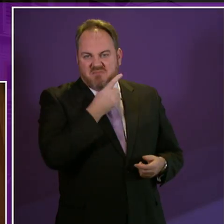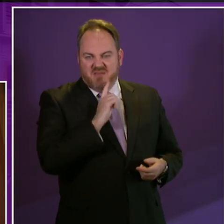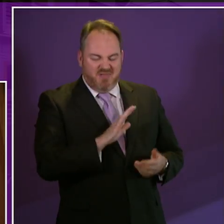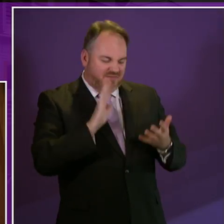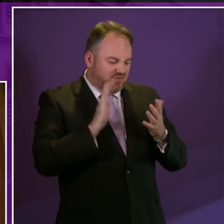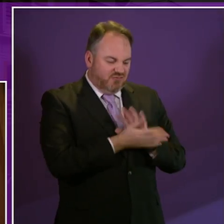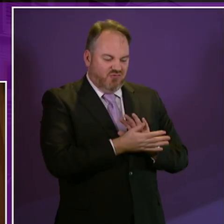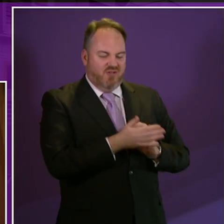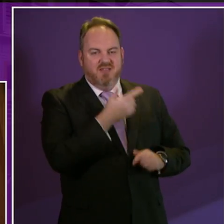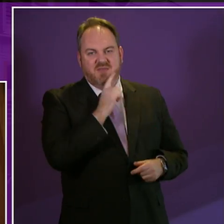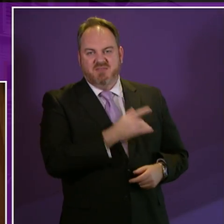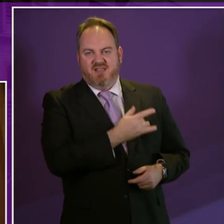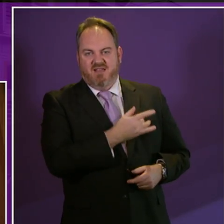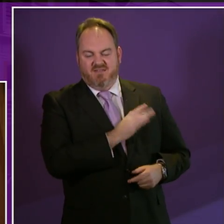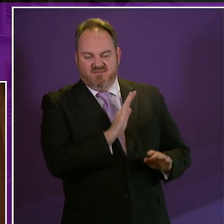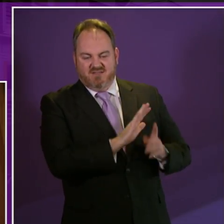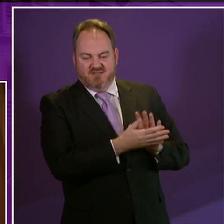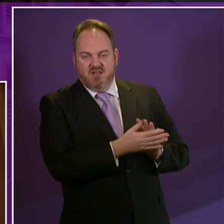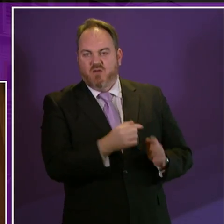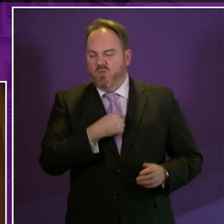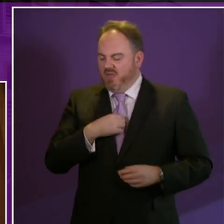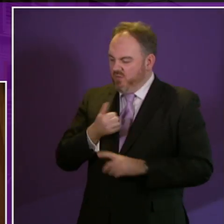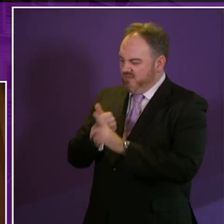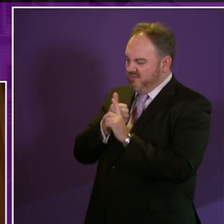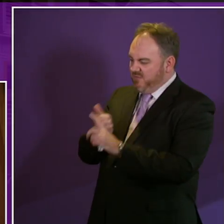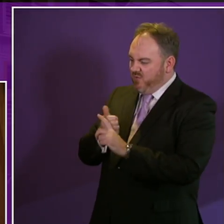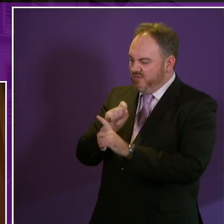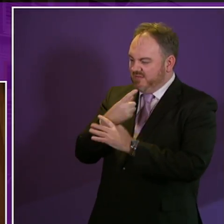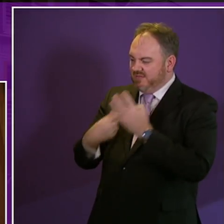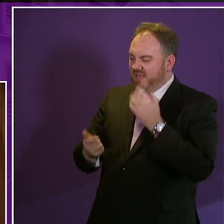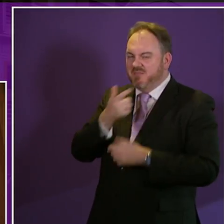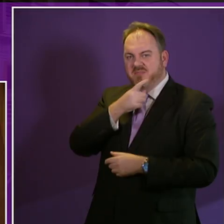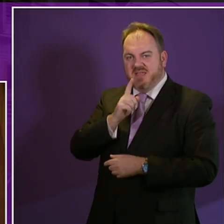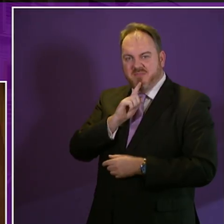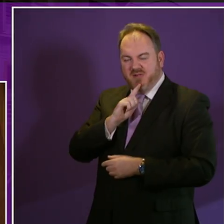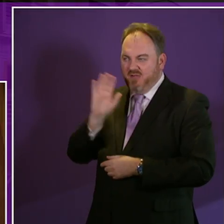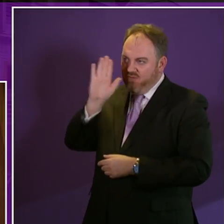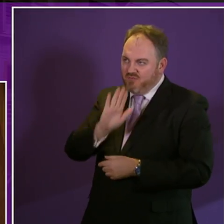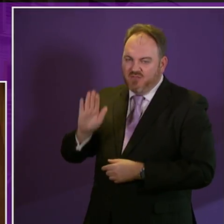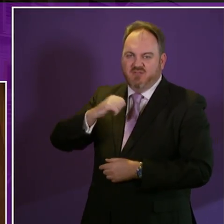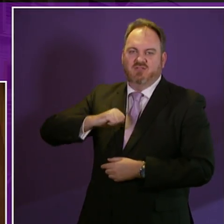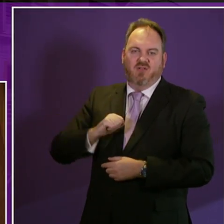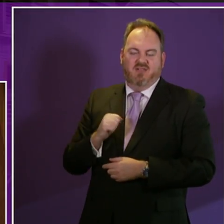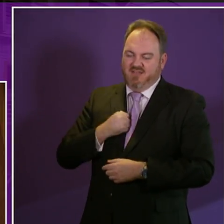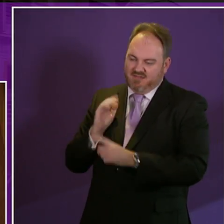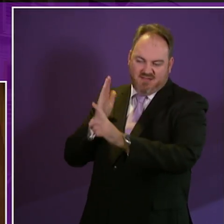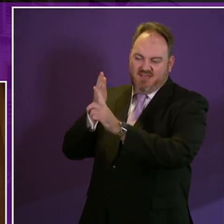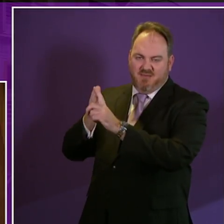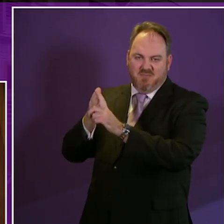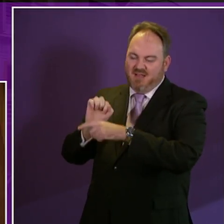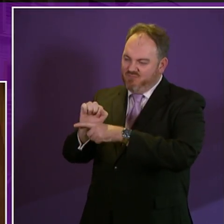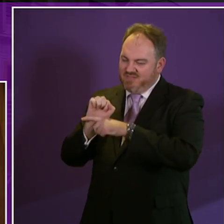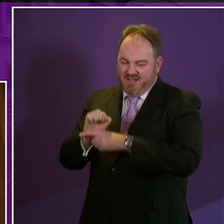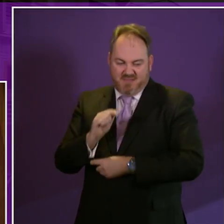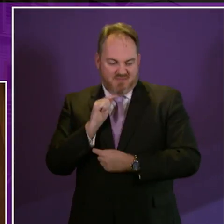For me, presiding officer, this is about standing up for people in Scotland, disabled people in Scotland, and making it forward and protecting them from